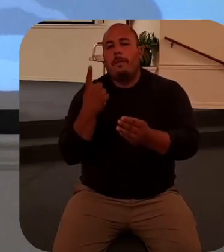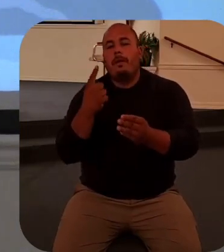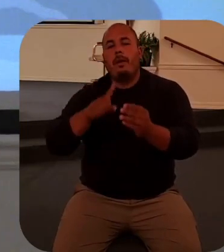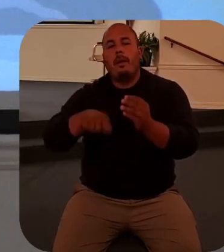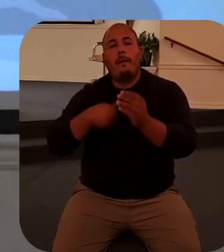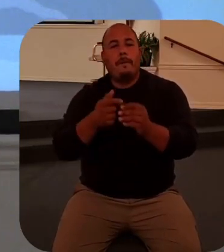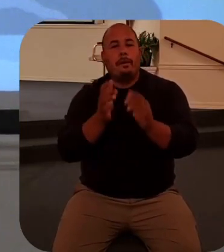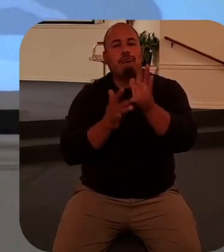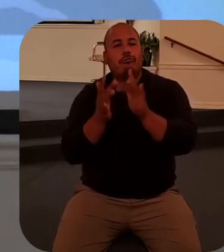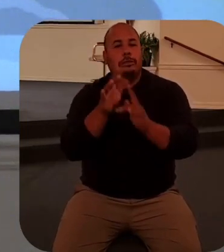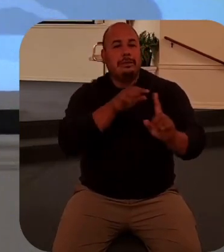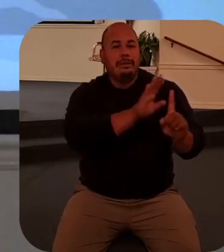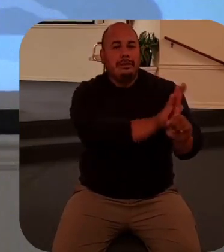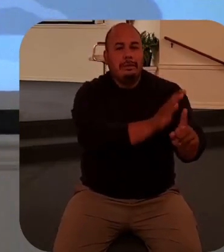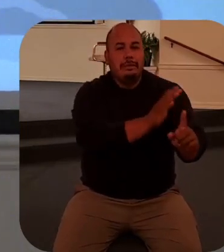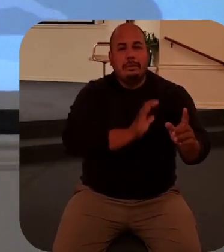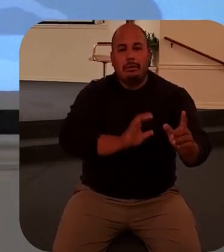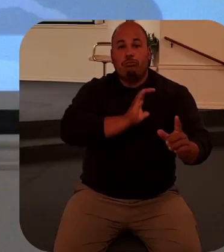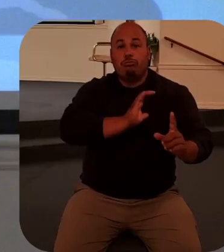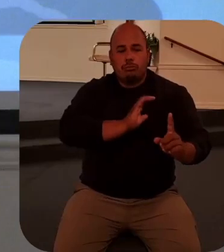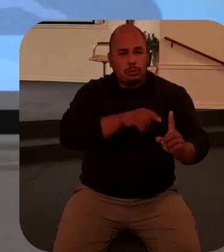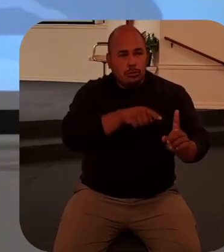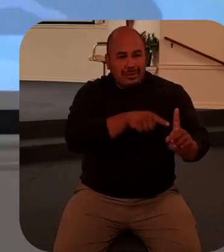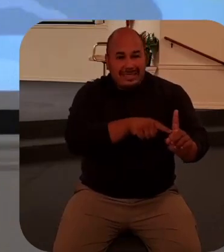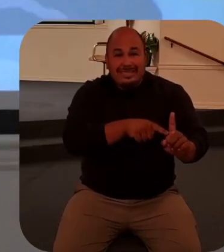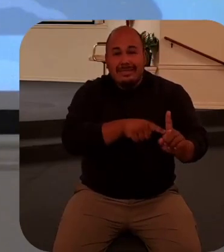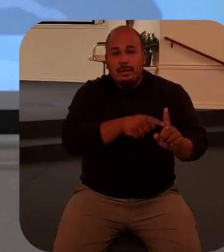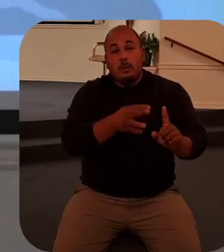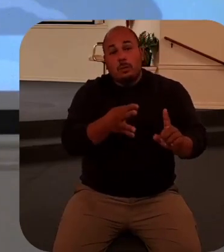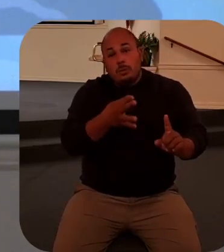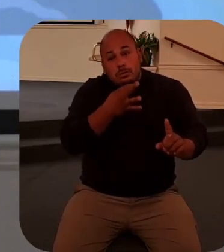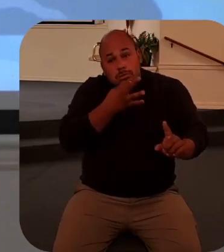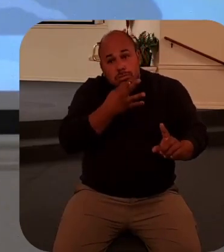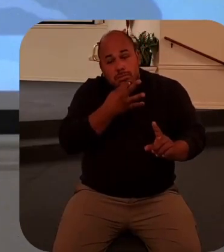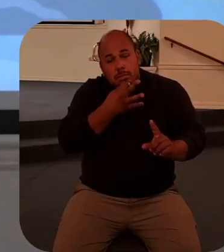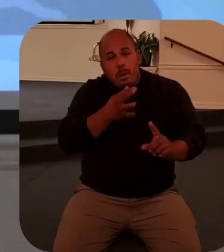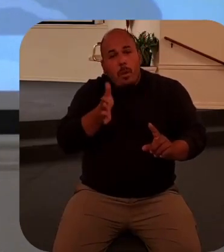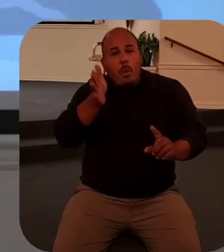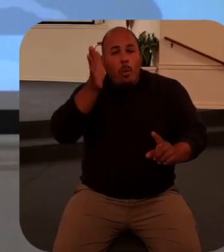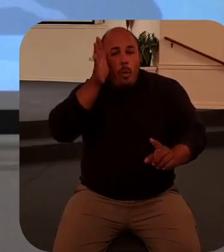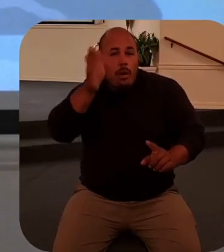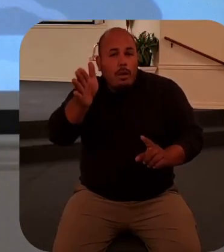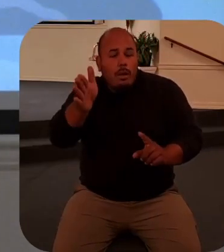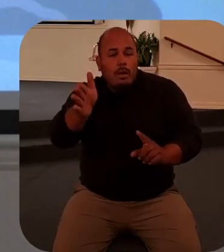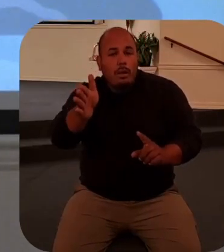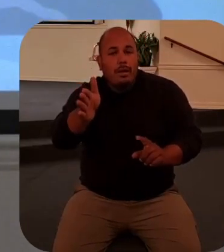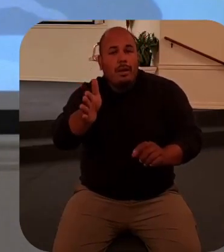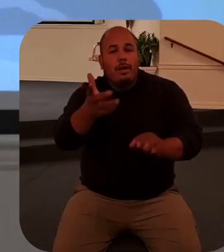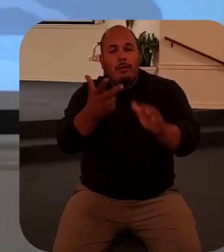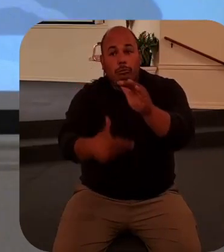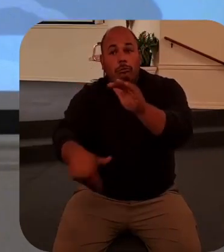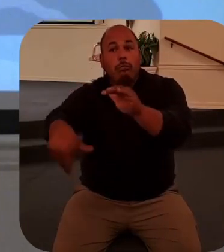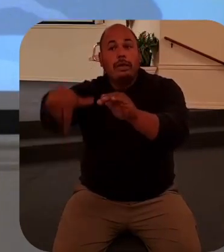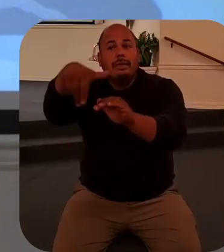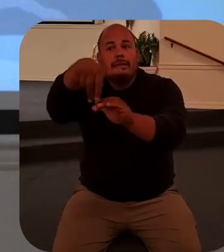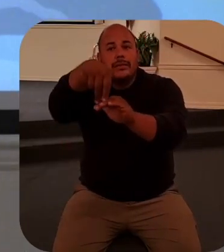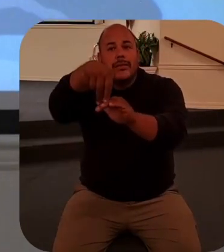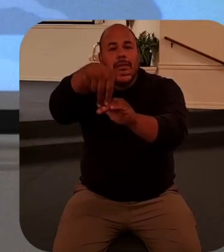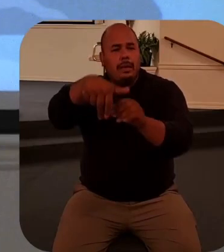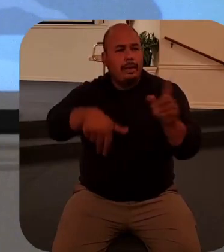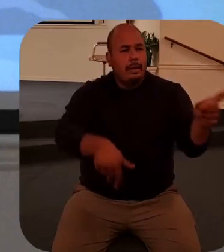Even though he is about to raise Lazarus from the dead, he is not calloused to their grief.